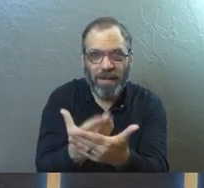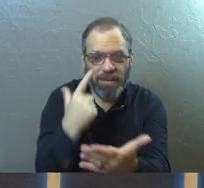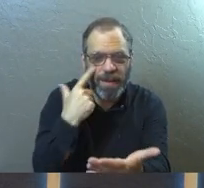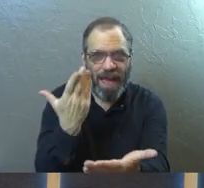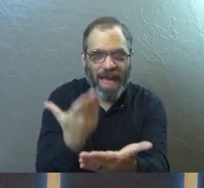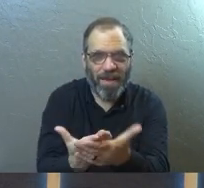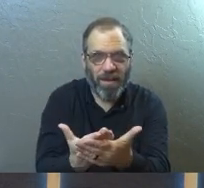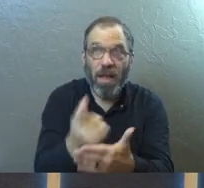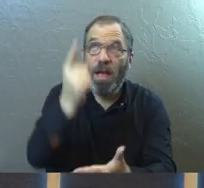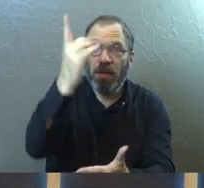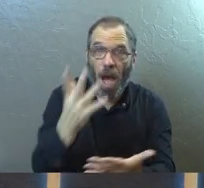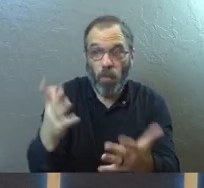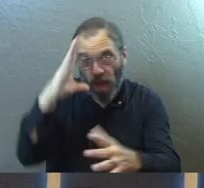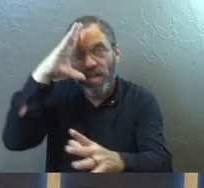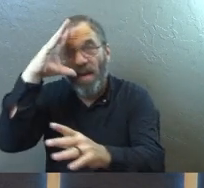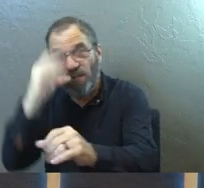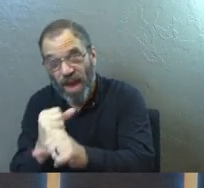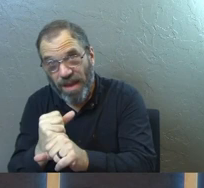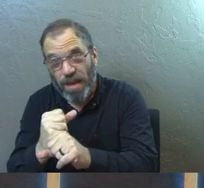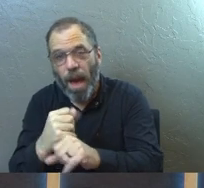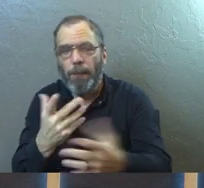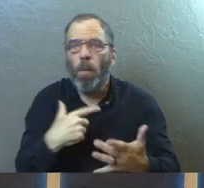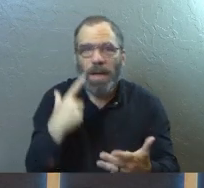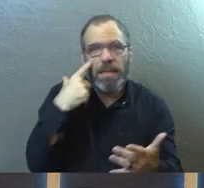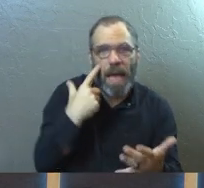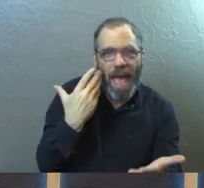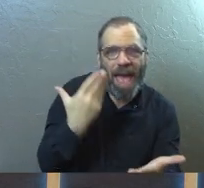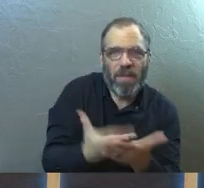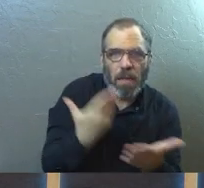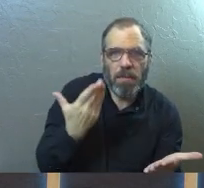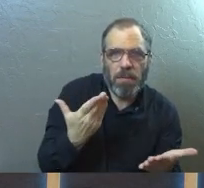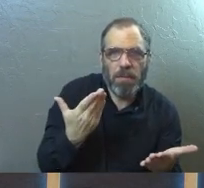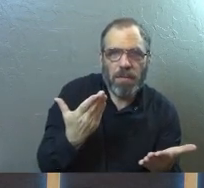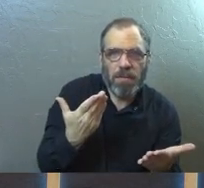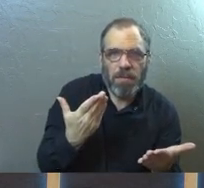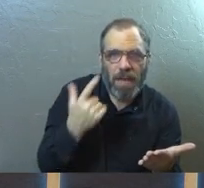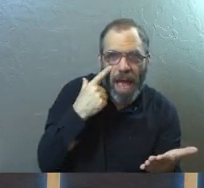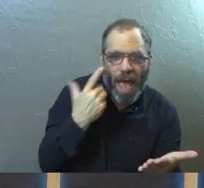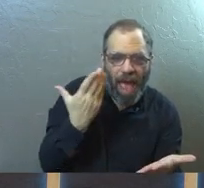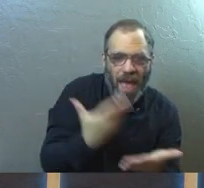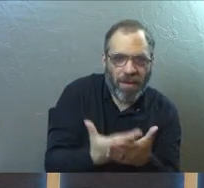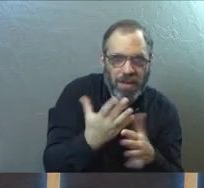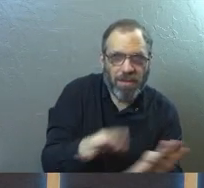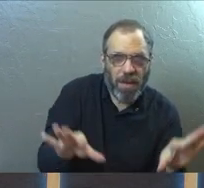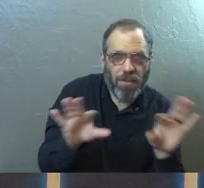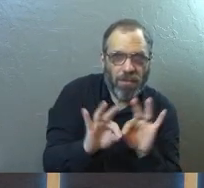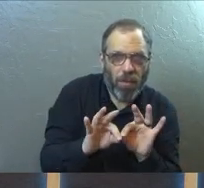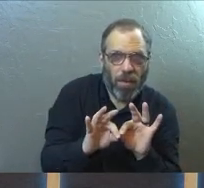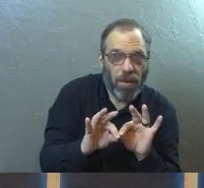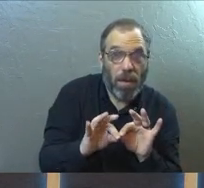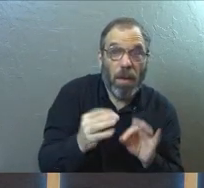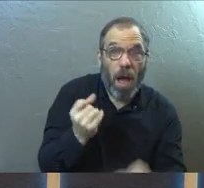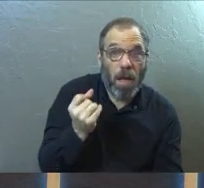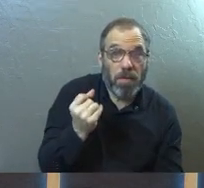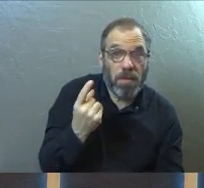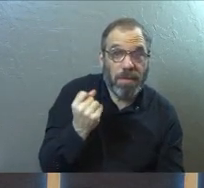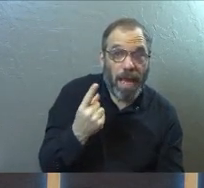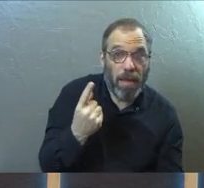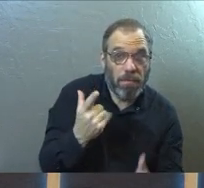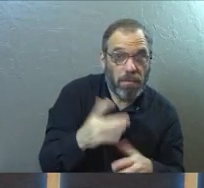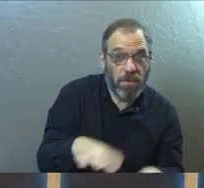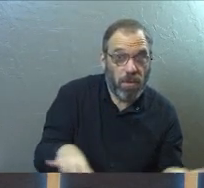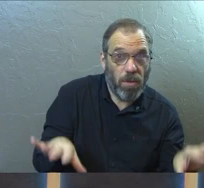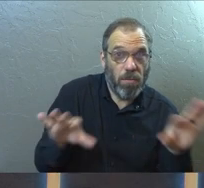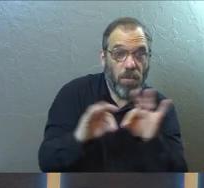God wants faith, but God's going to give evidence. And the evidence is important. Don't miss it. This is huge today.